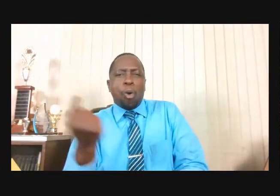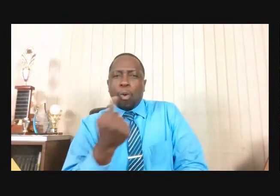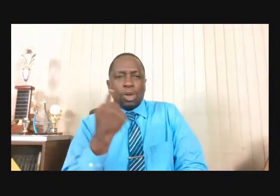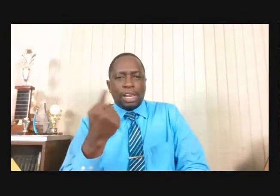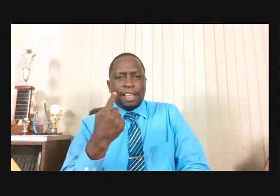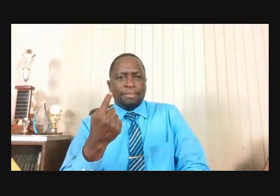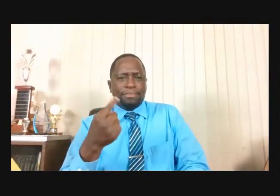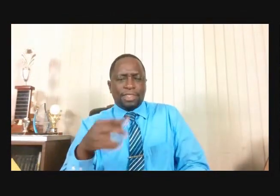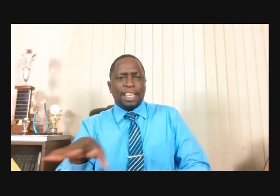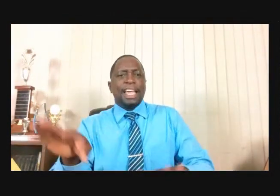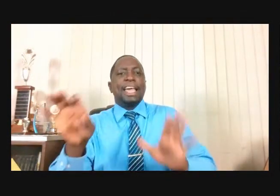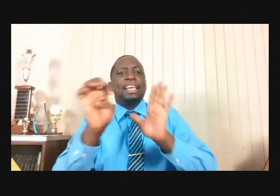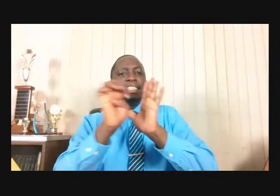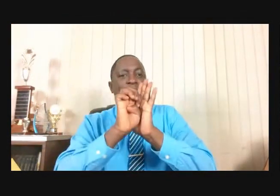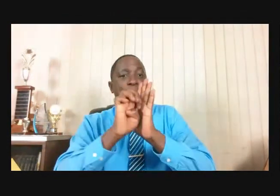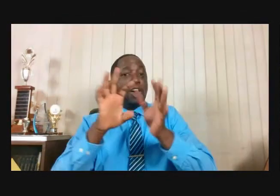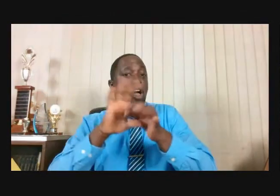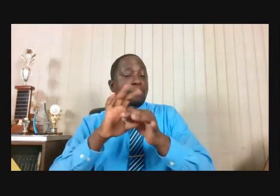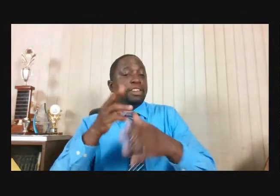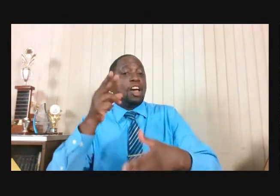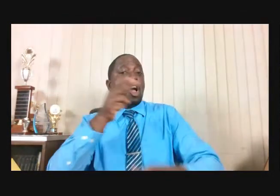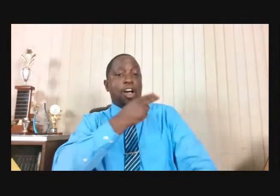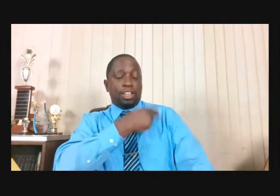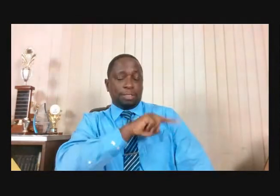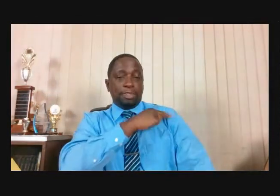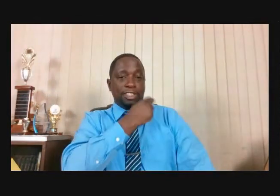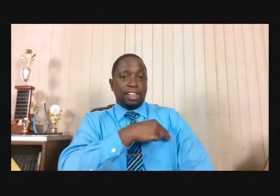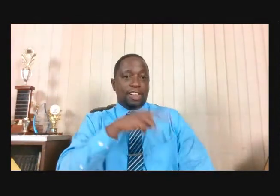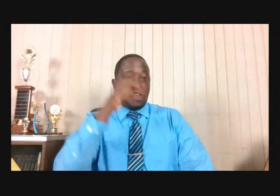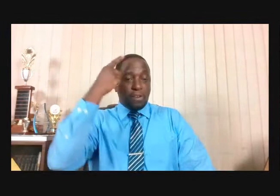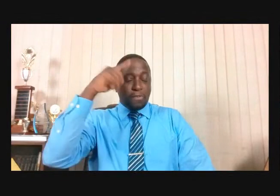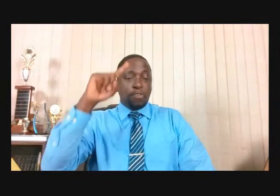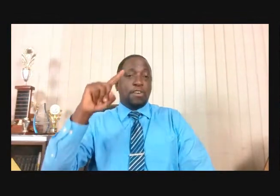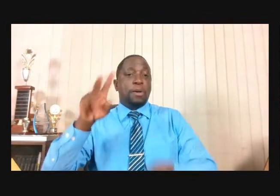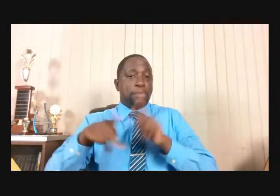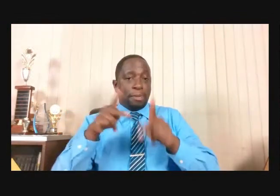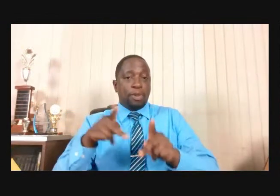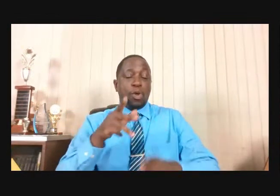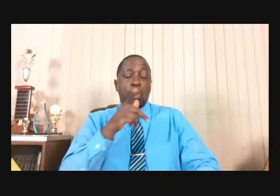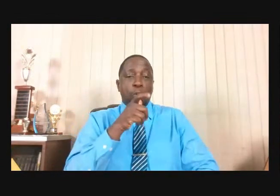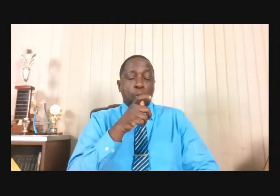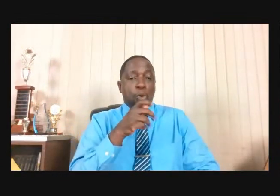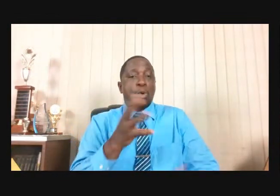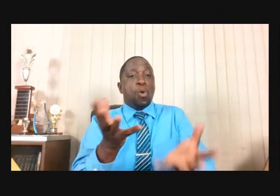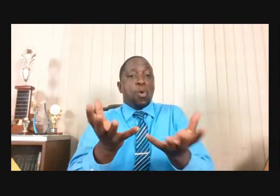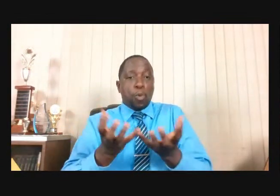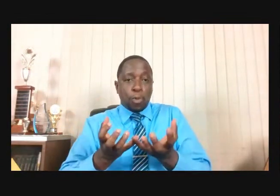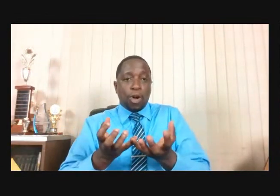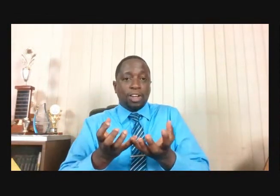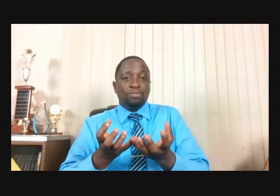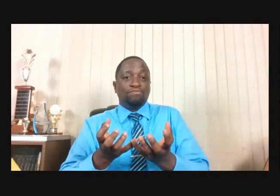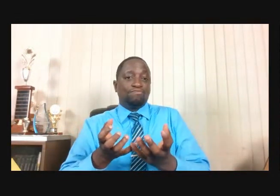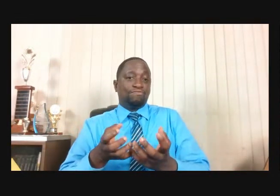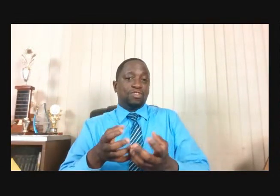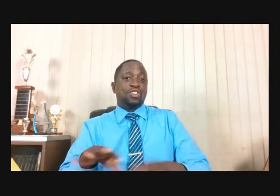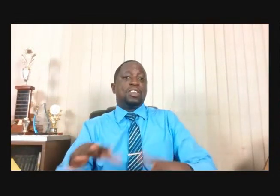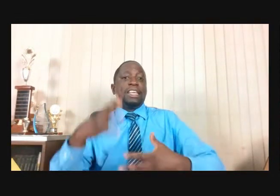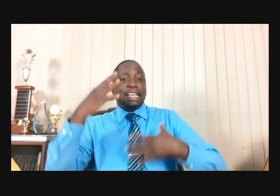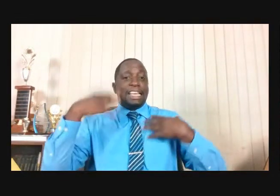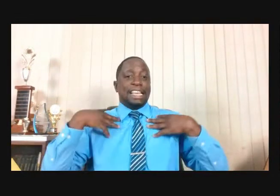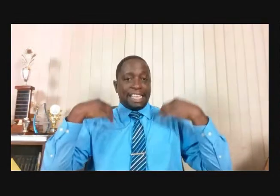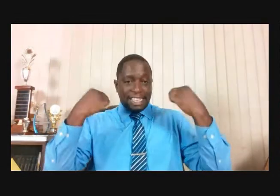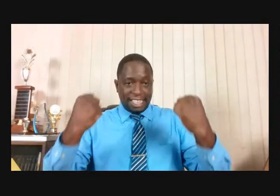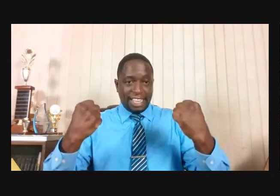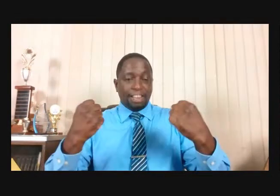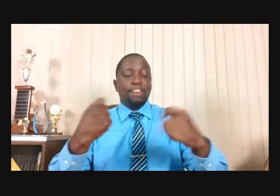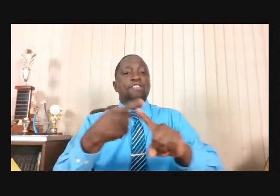Who Are On The Road To Recovery And If You Believe You Have Perfect Parents You May